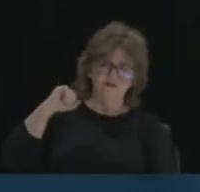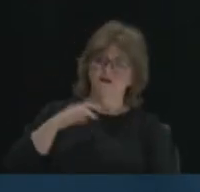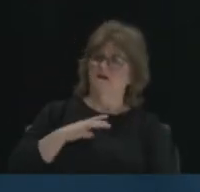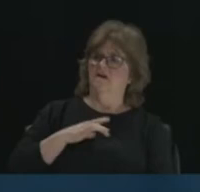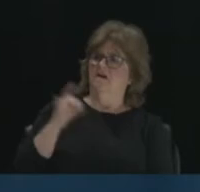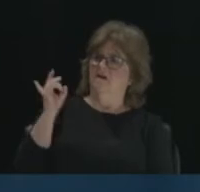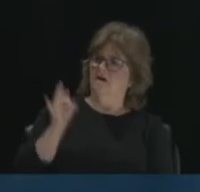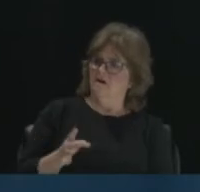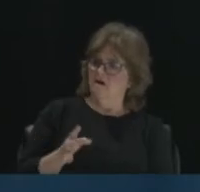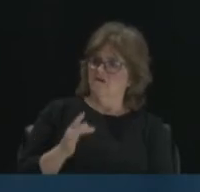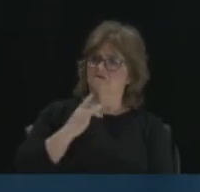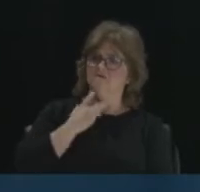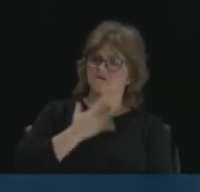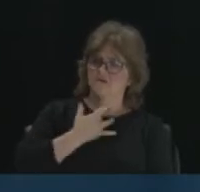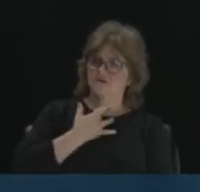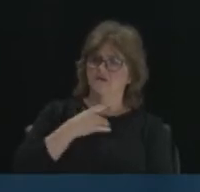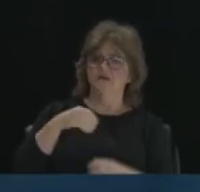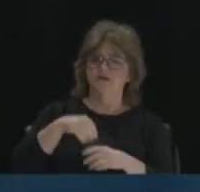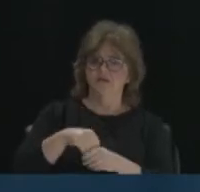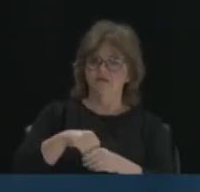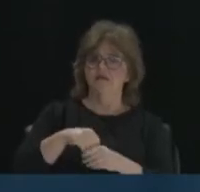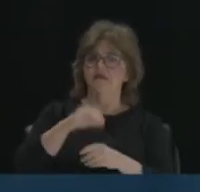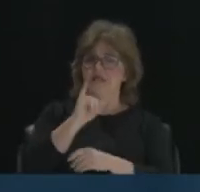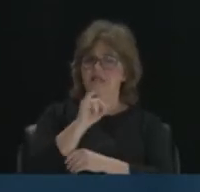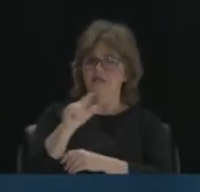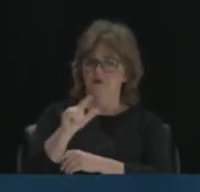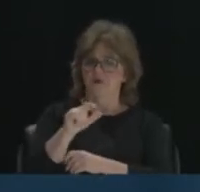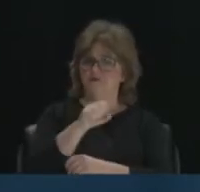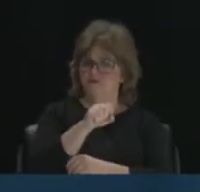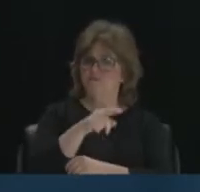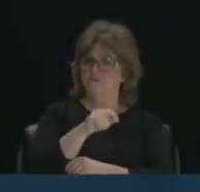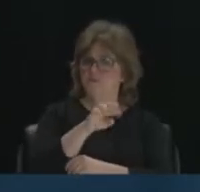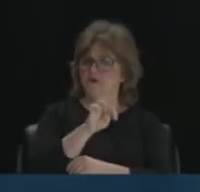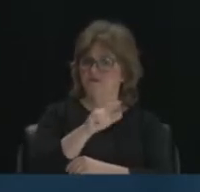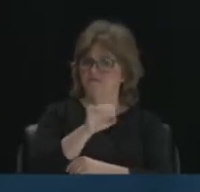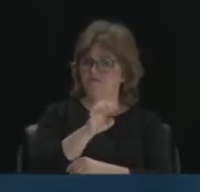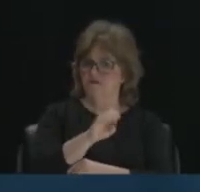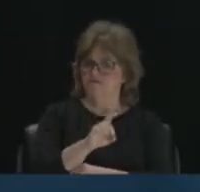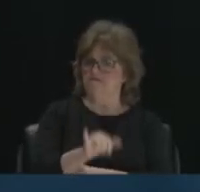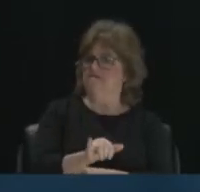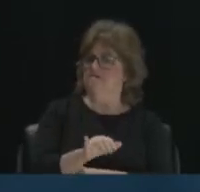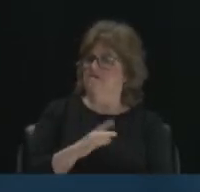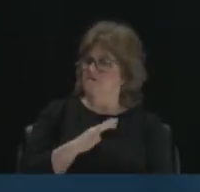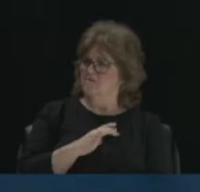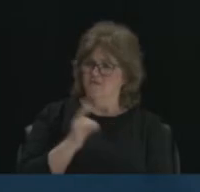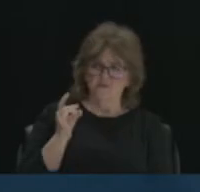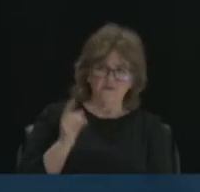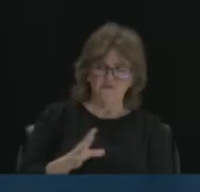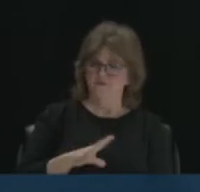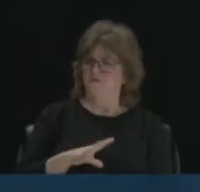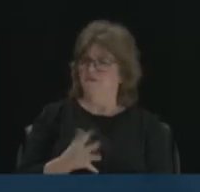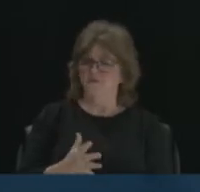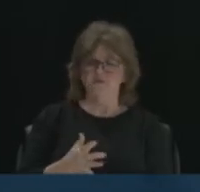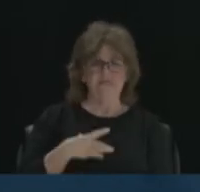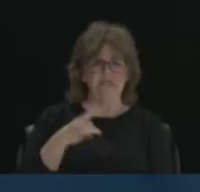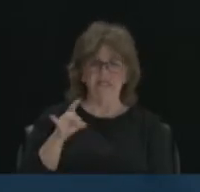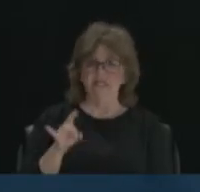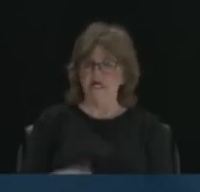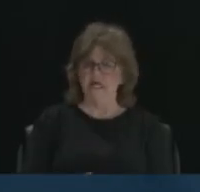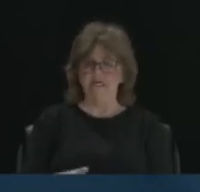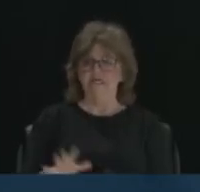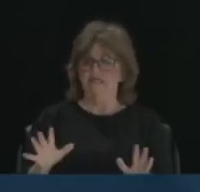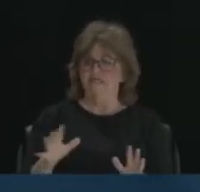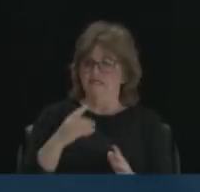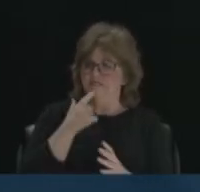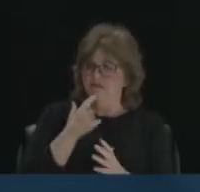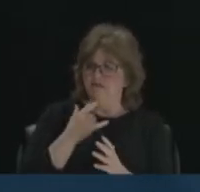importantly, in Springfield, Illinois. And so she, she didn't like that. And, you know, and she said, well, you know